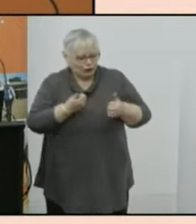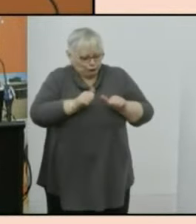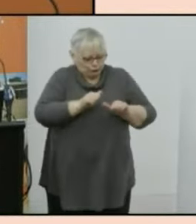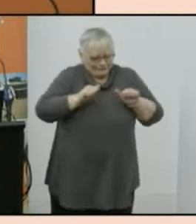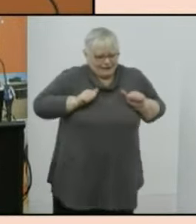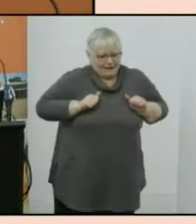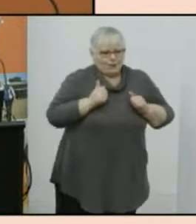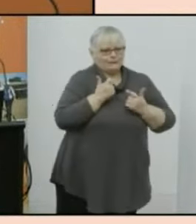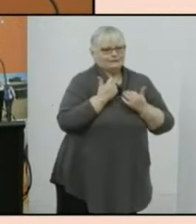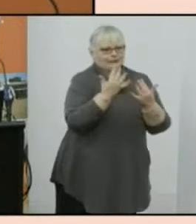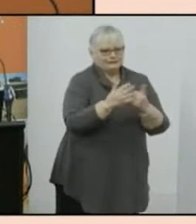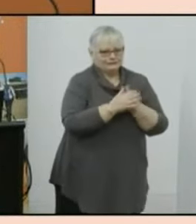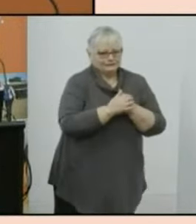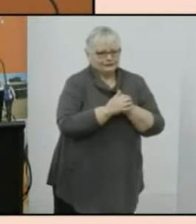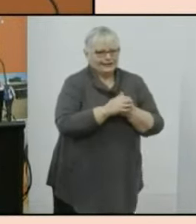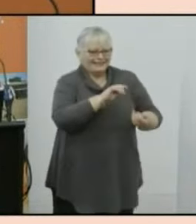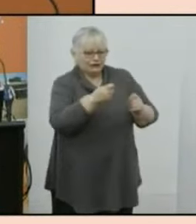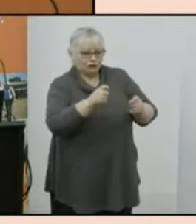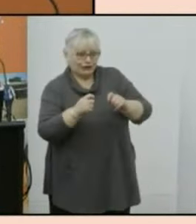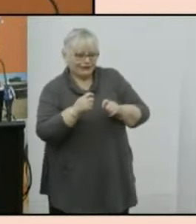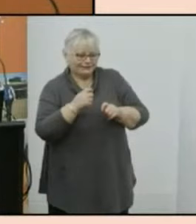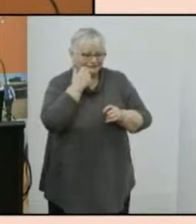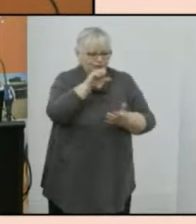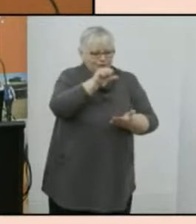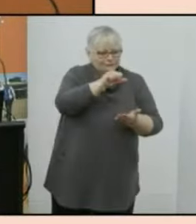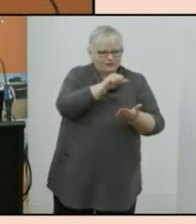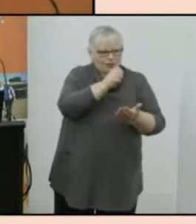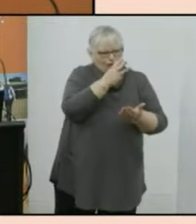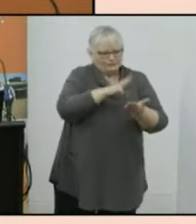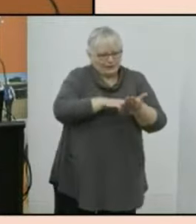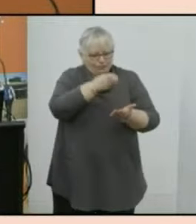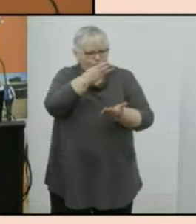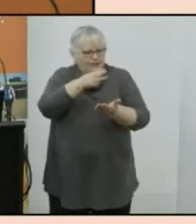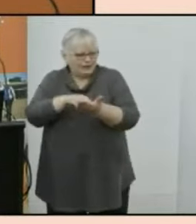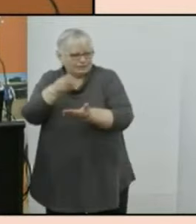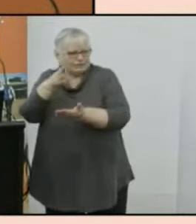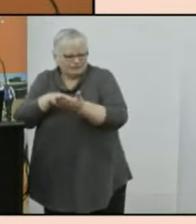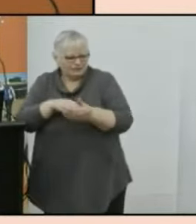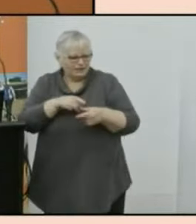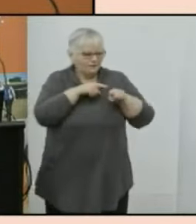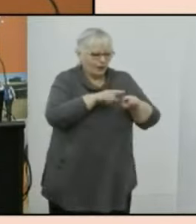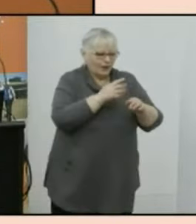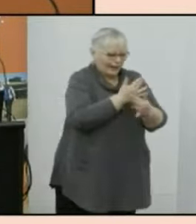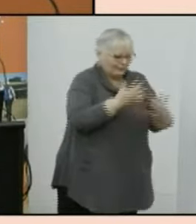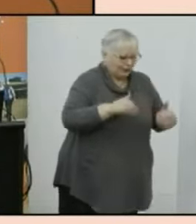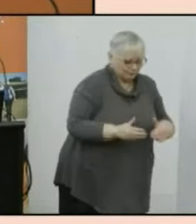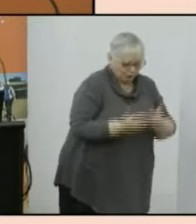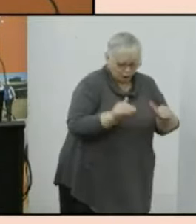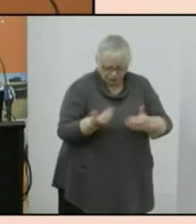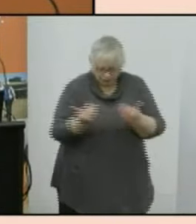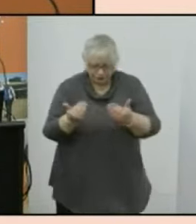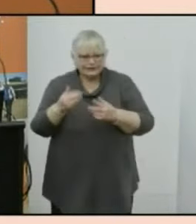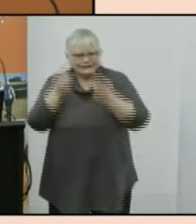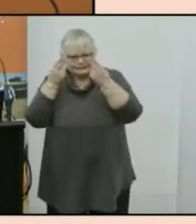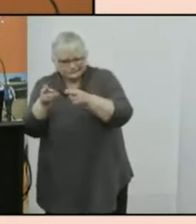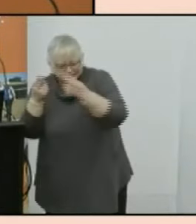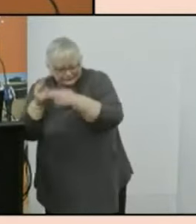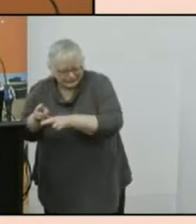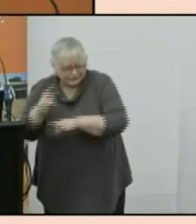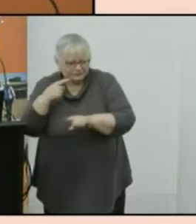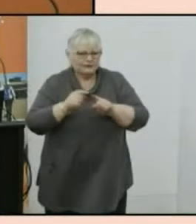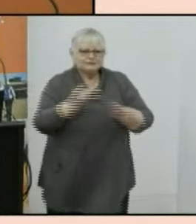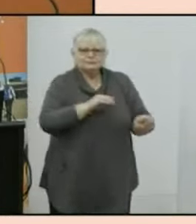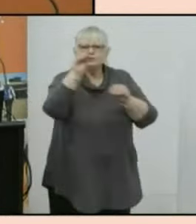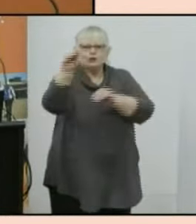census and then adjusted quarterly between censuses taking account of births deaths and migration the expectation